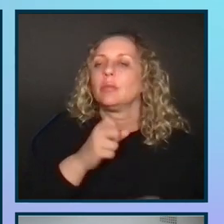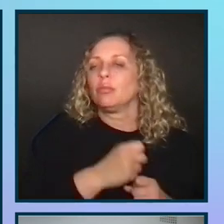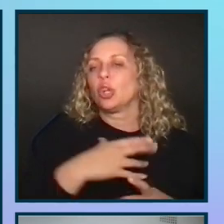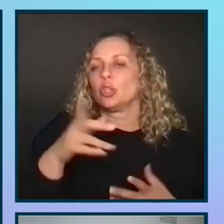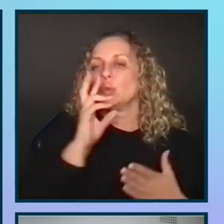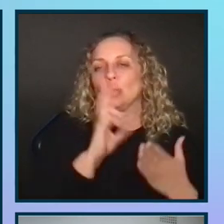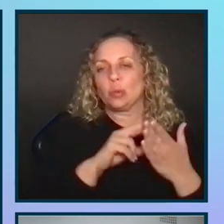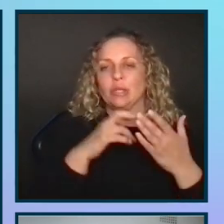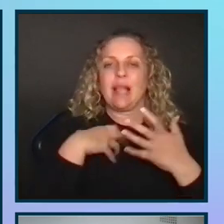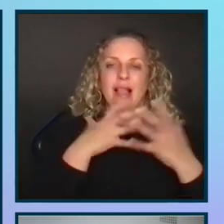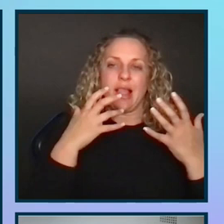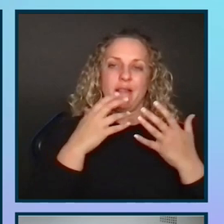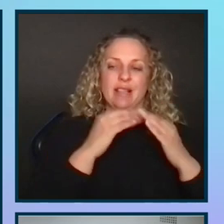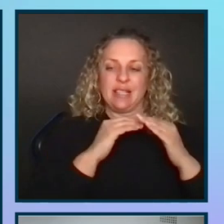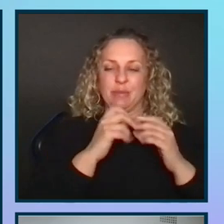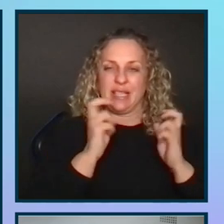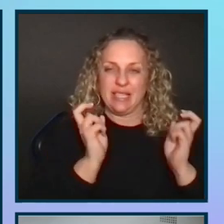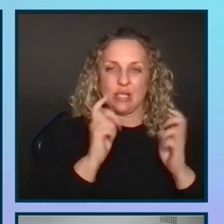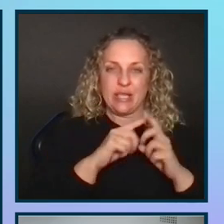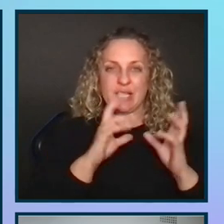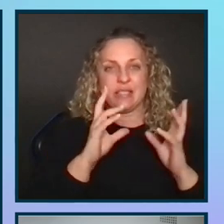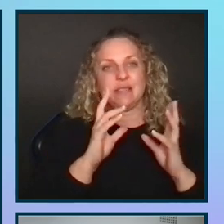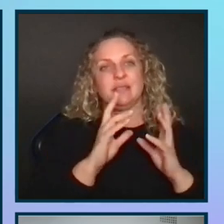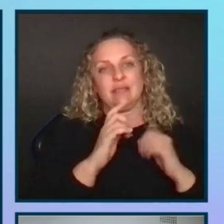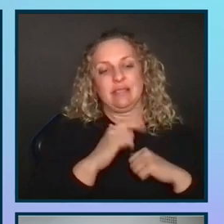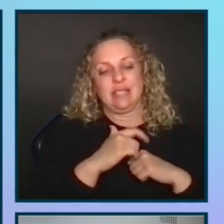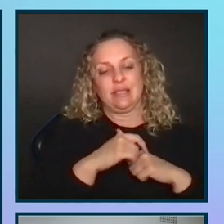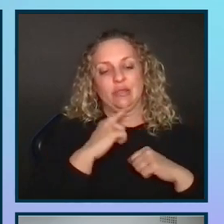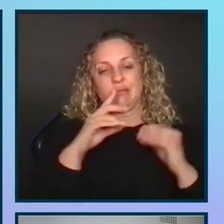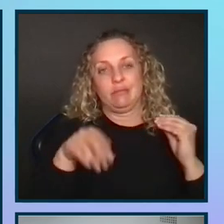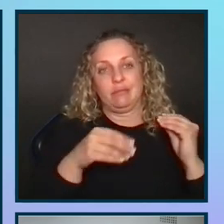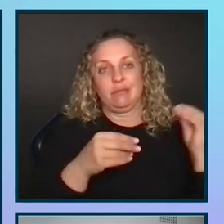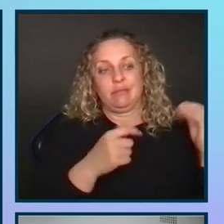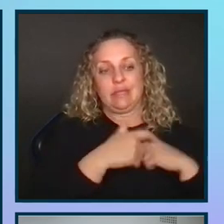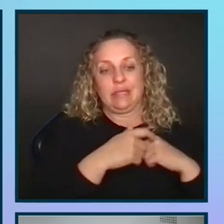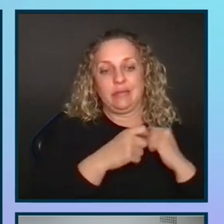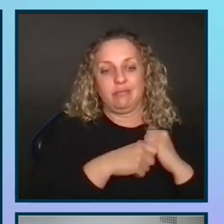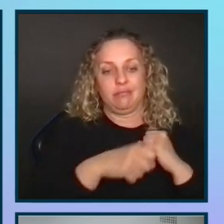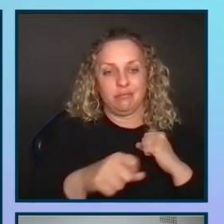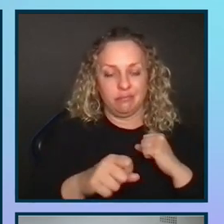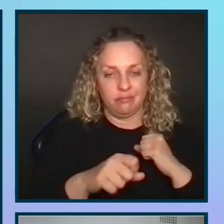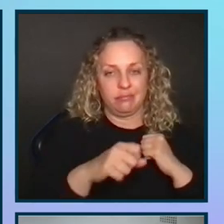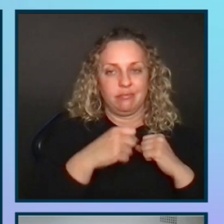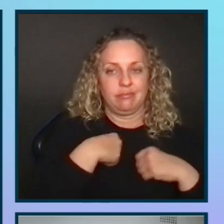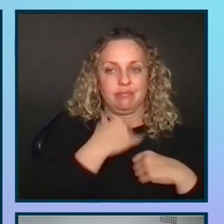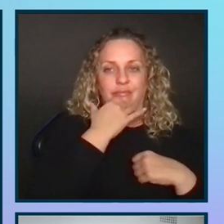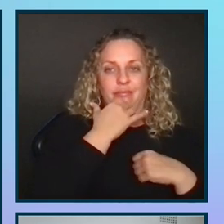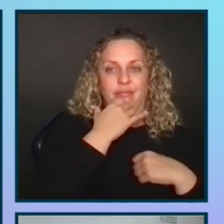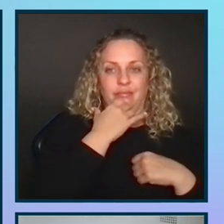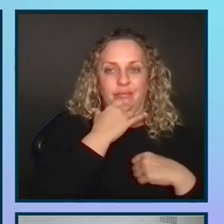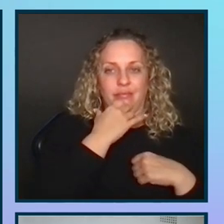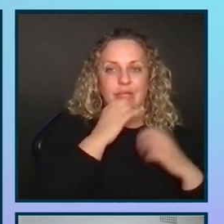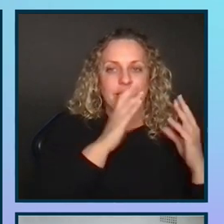quite a few accessibility issues, the session can overrun slightly. And I've made the mistake in the past of putting the sessions too close